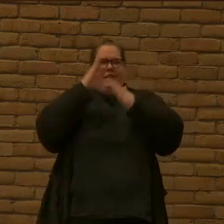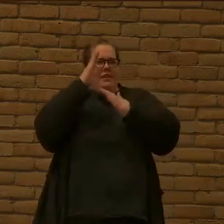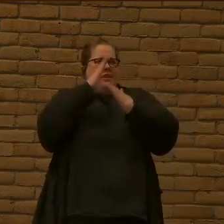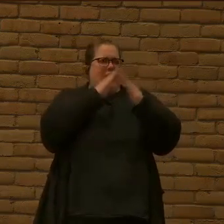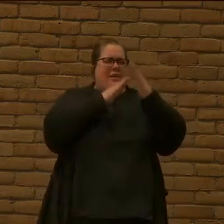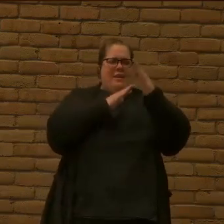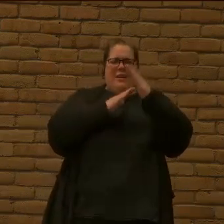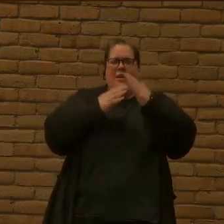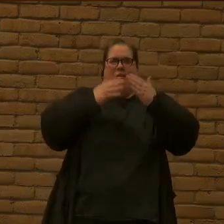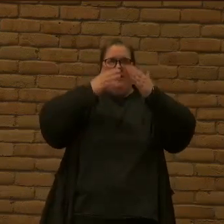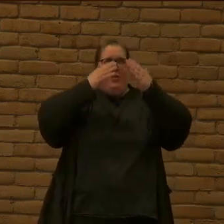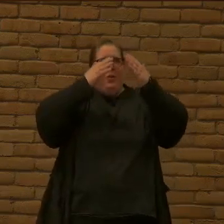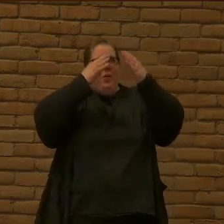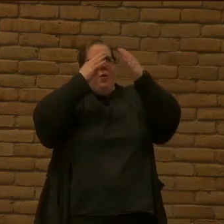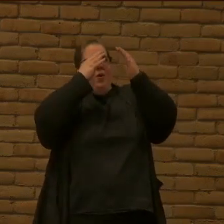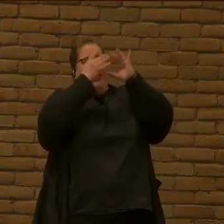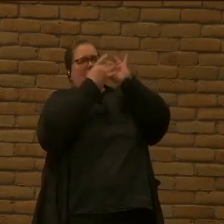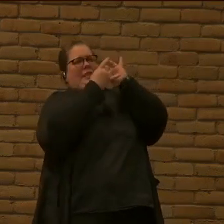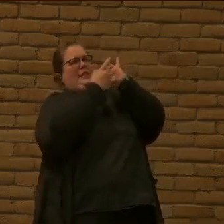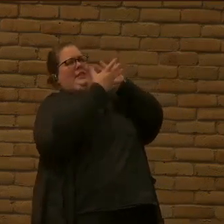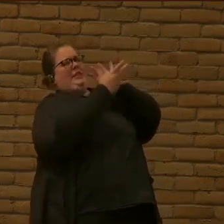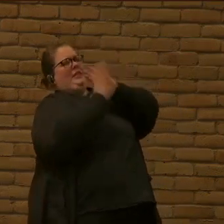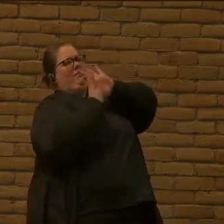worries I can't measure